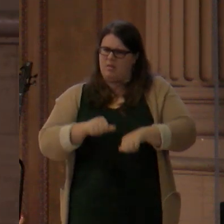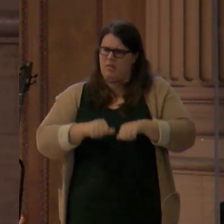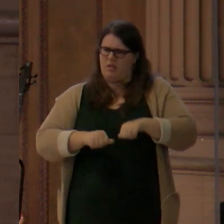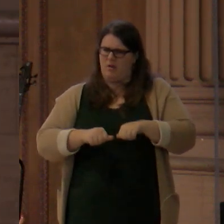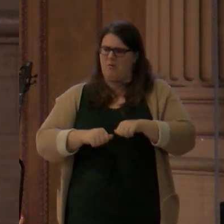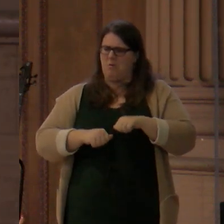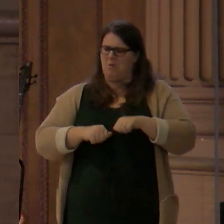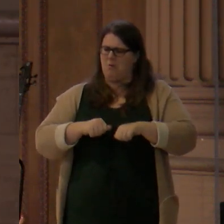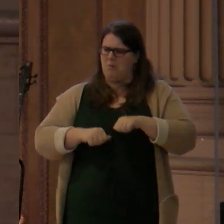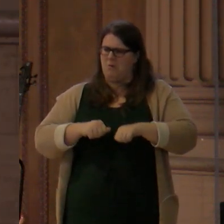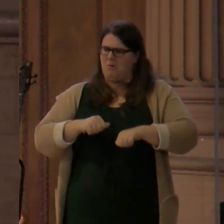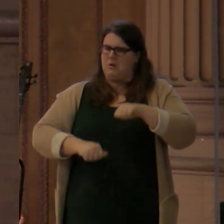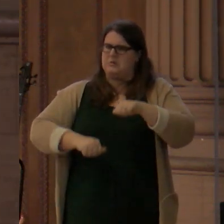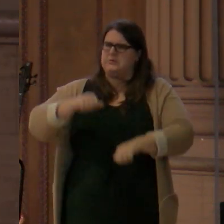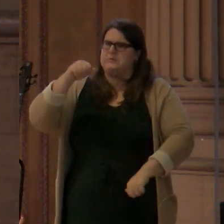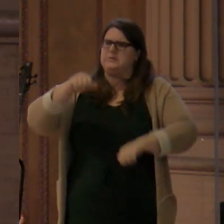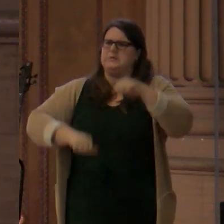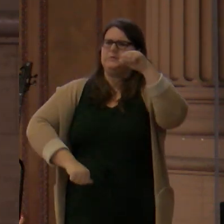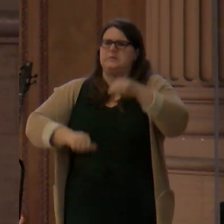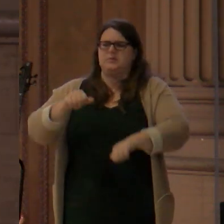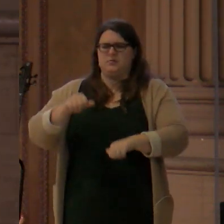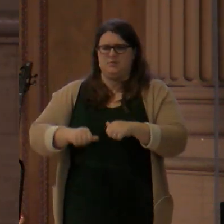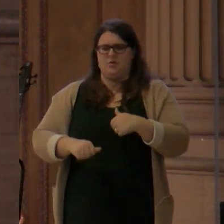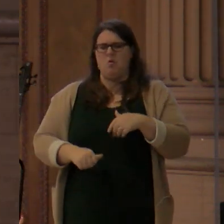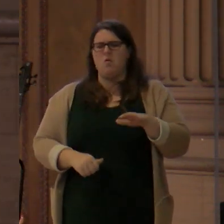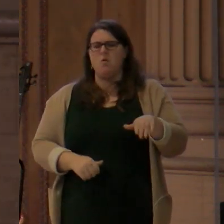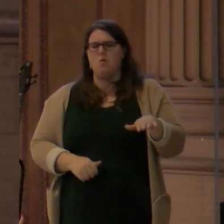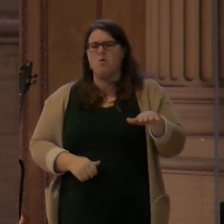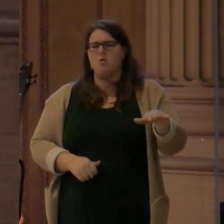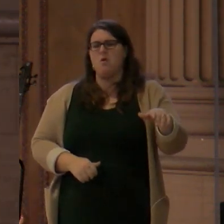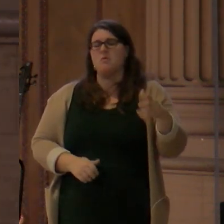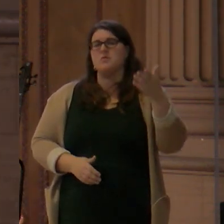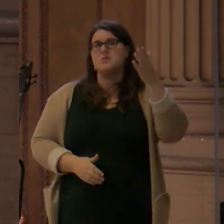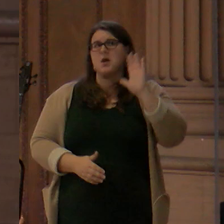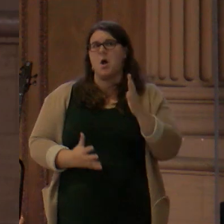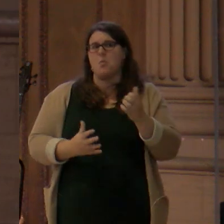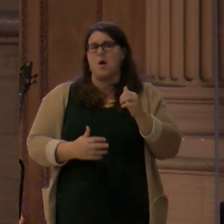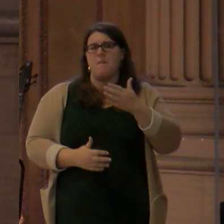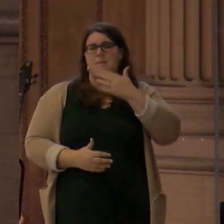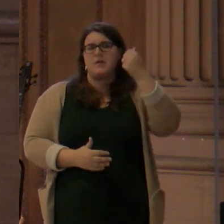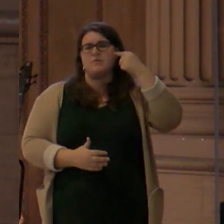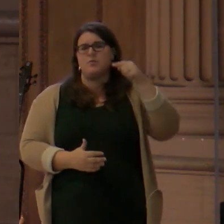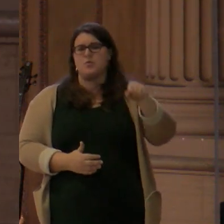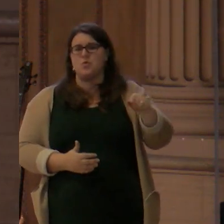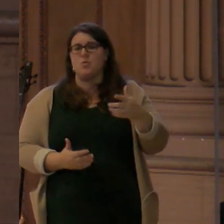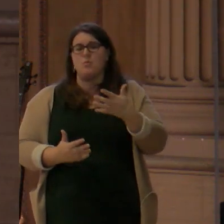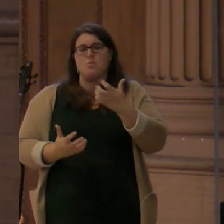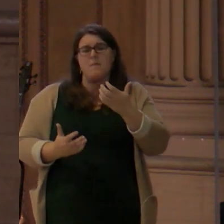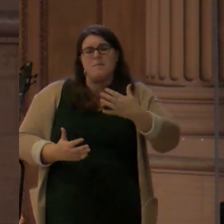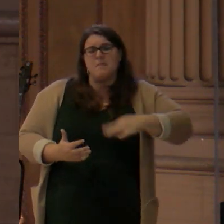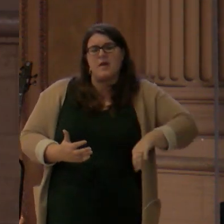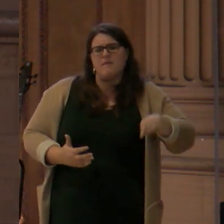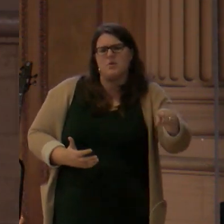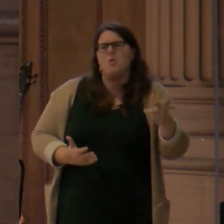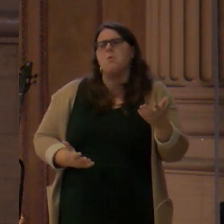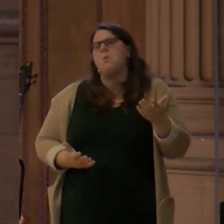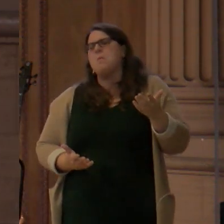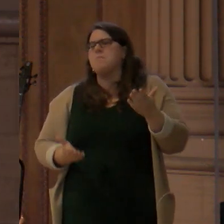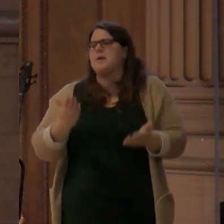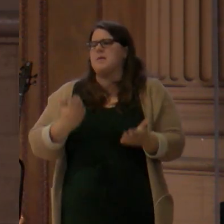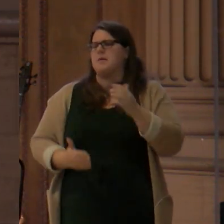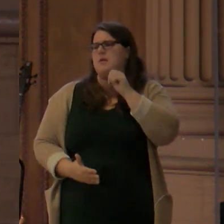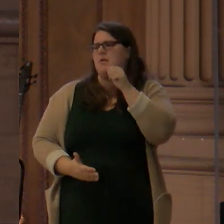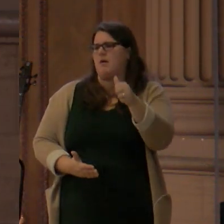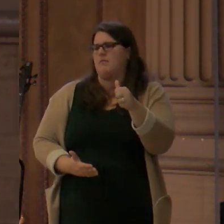So you should do otherwise. And so Adam and Eve, know the story, give in to the temptation. They eat, they sin,